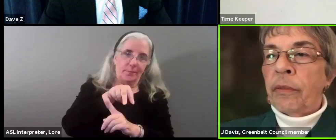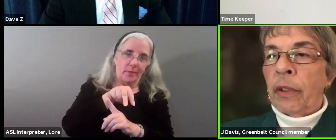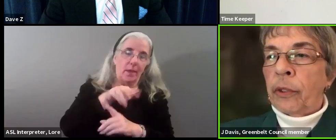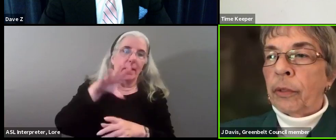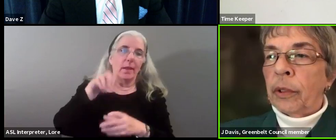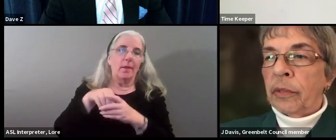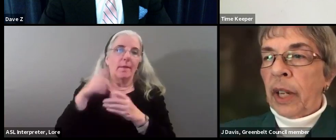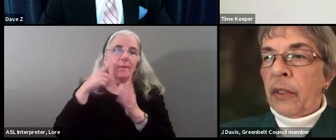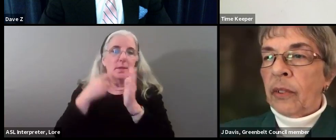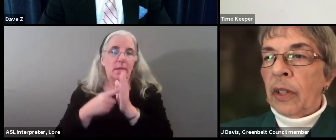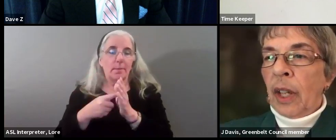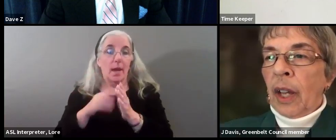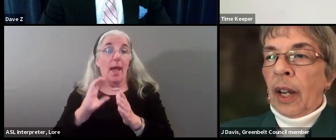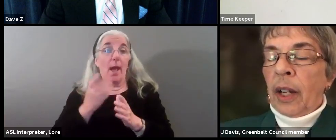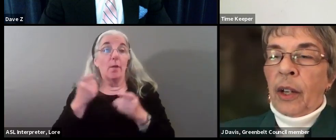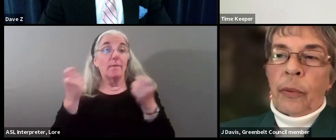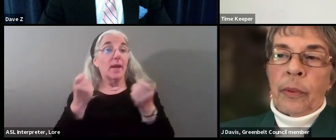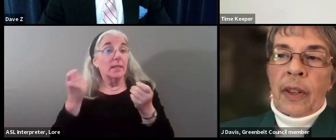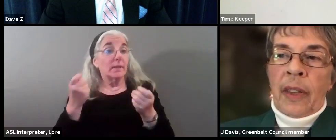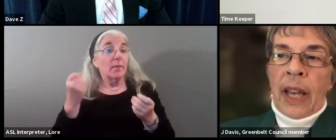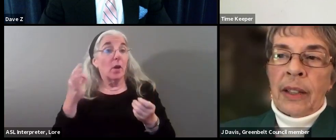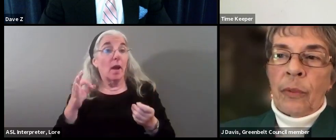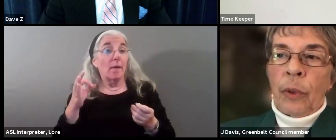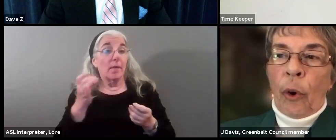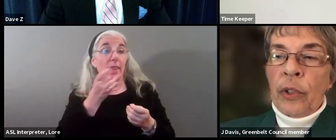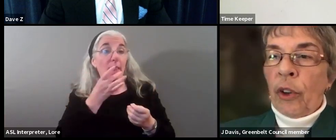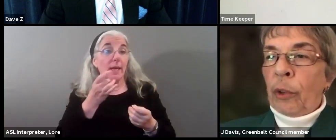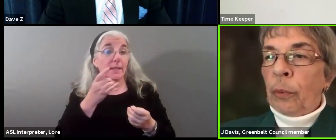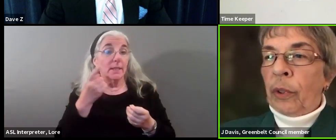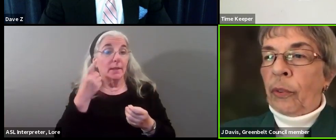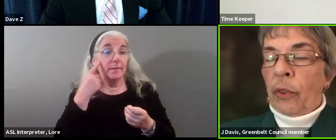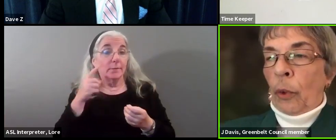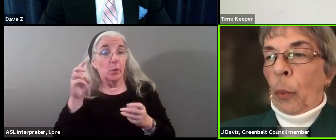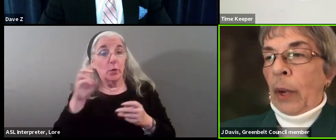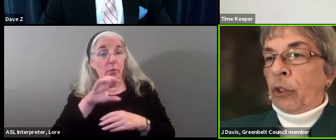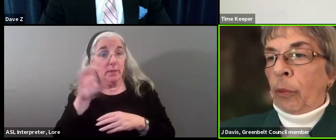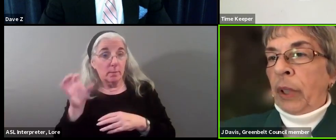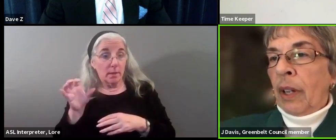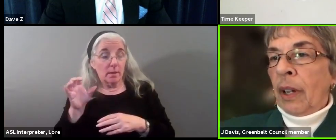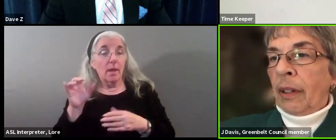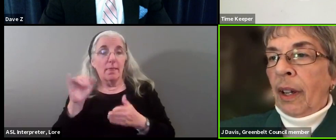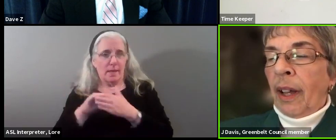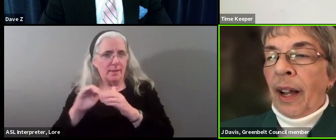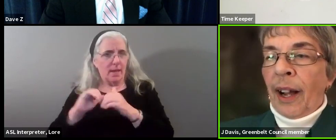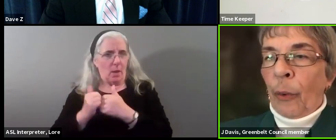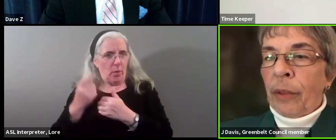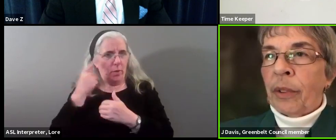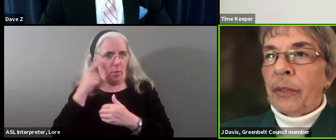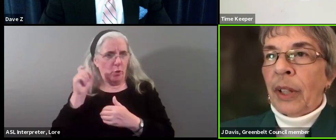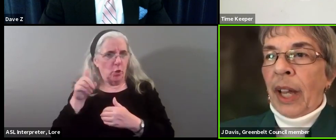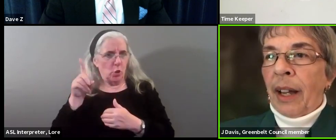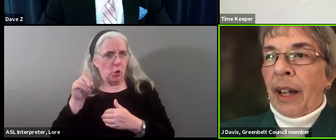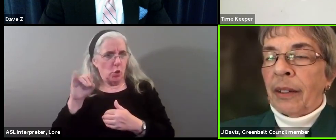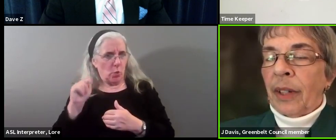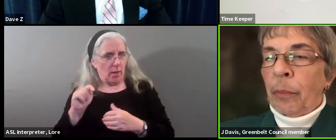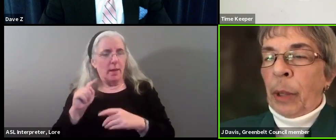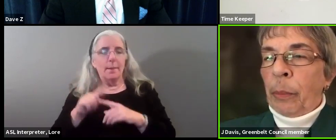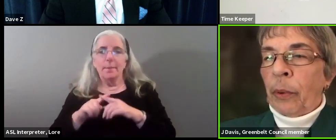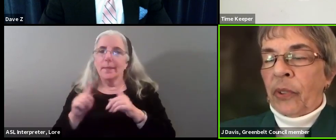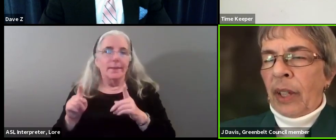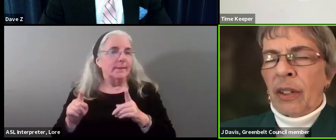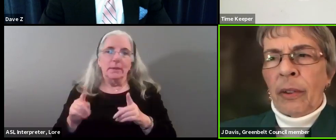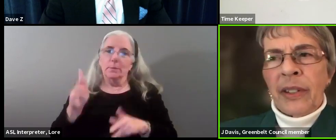instance, our festival of lights, uh, that we always thought was the way we should be done. However, uh,